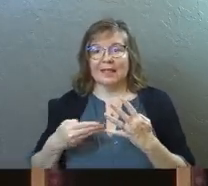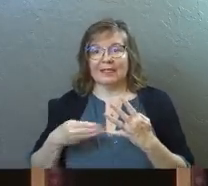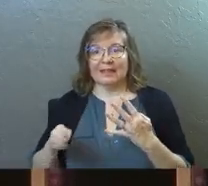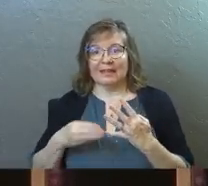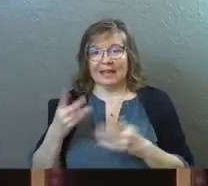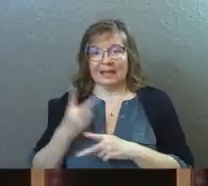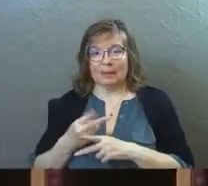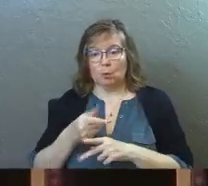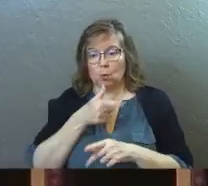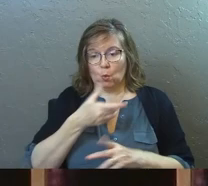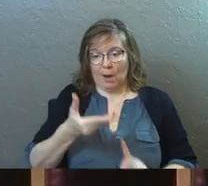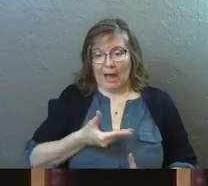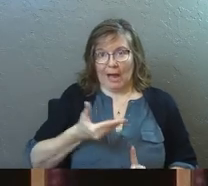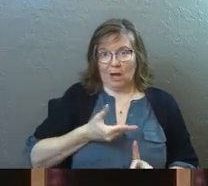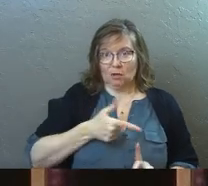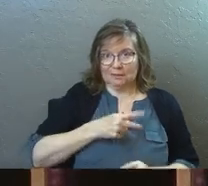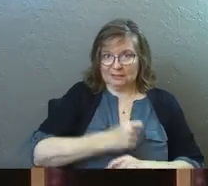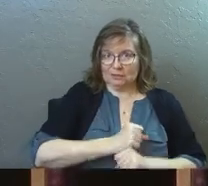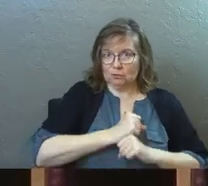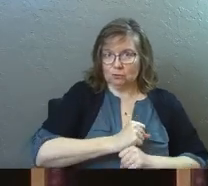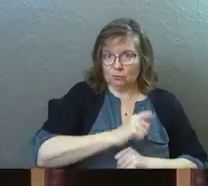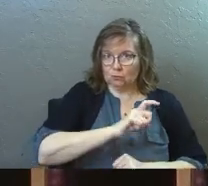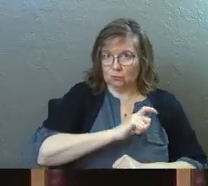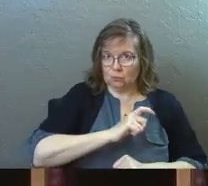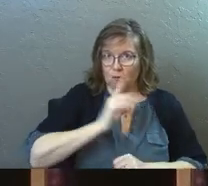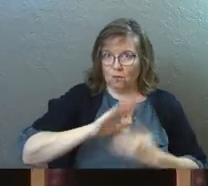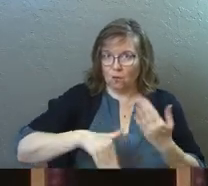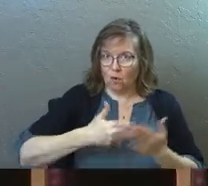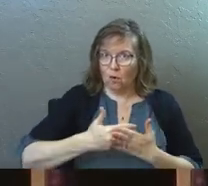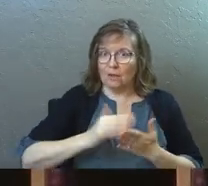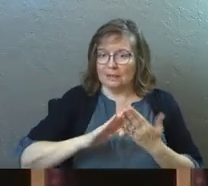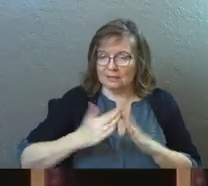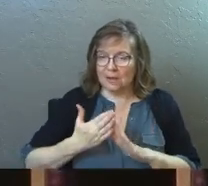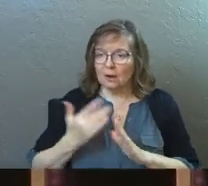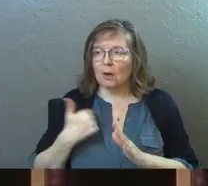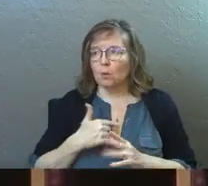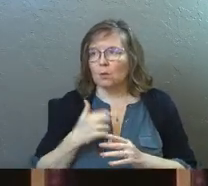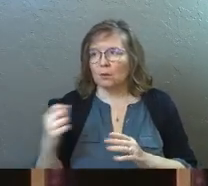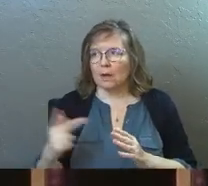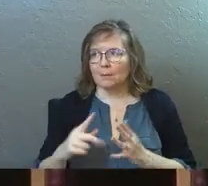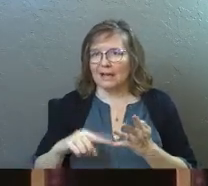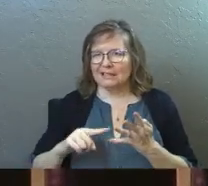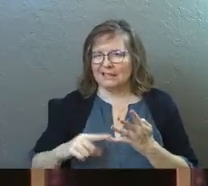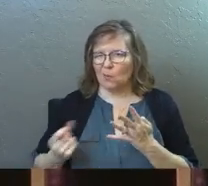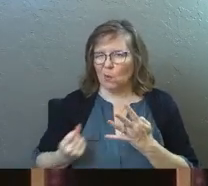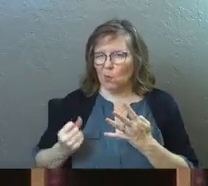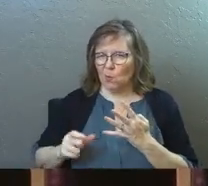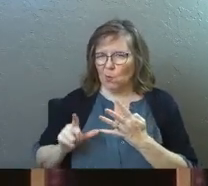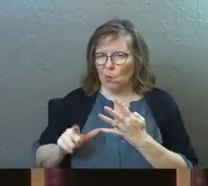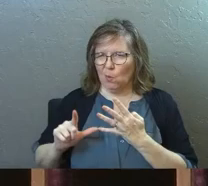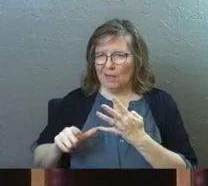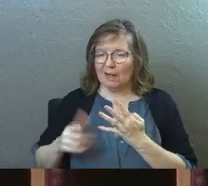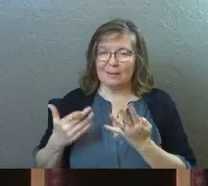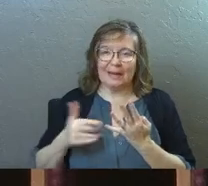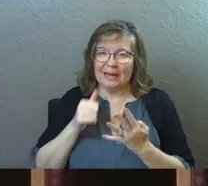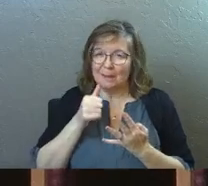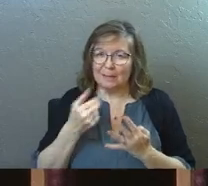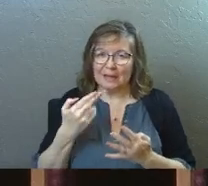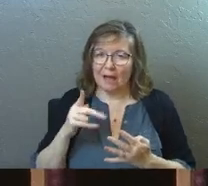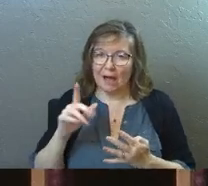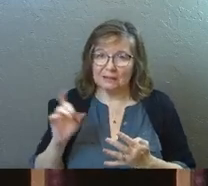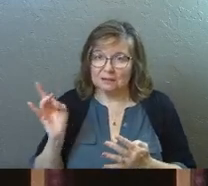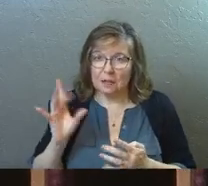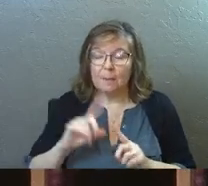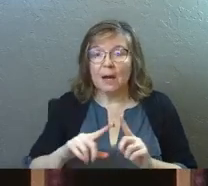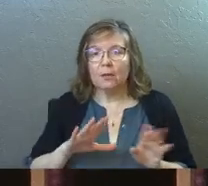gatekeeper who is the hired doorkeeper security guard for all in town. And we're going to come back to them later. They might not be hostile,